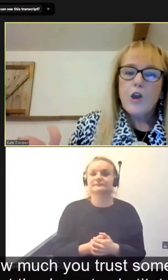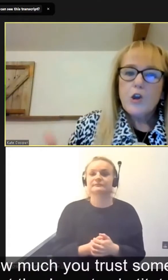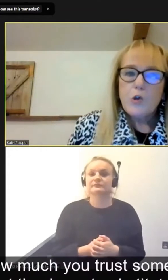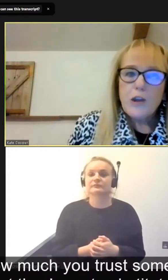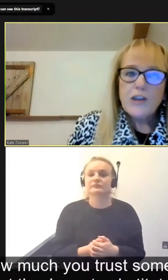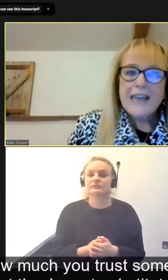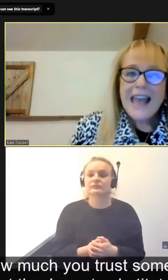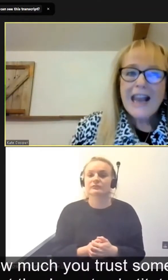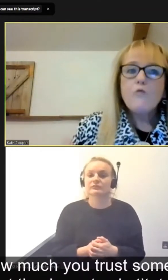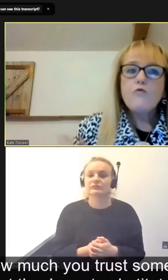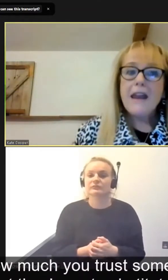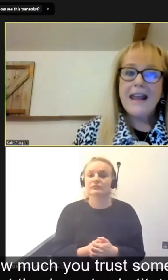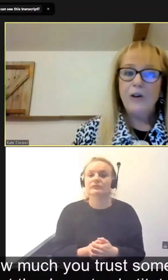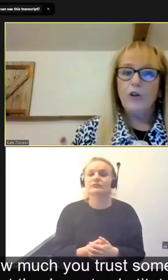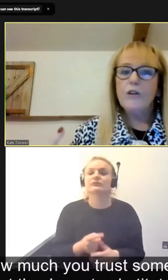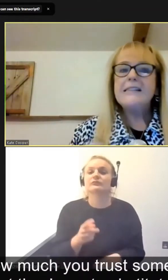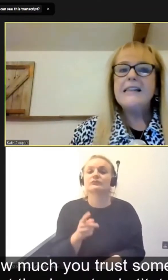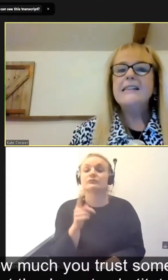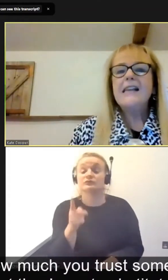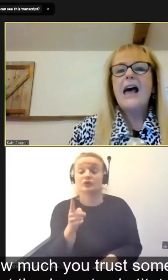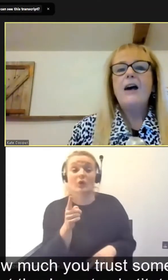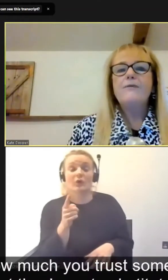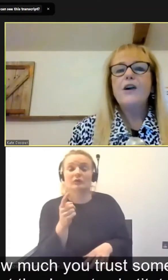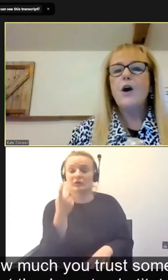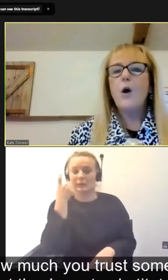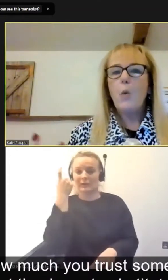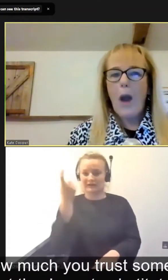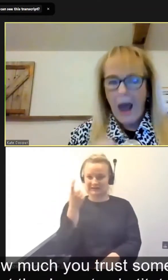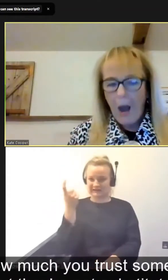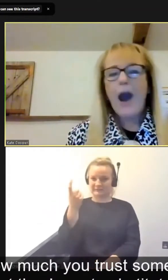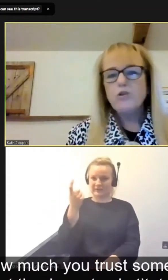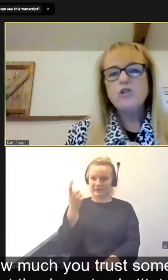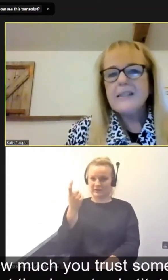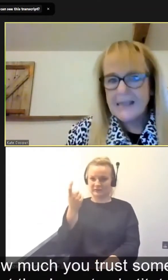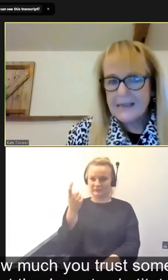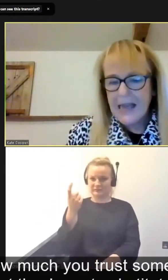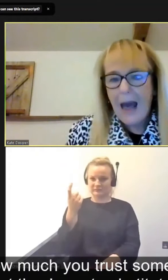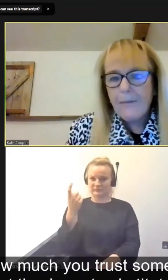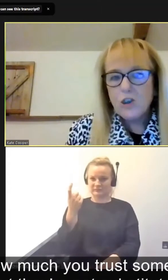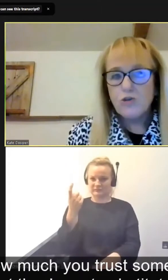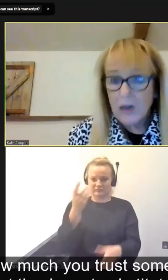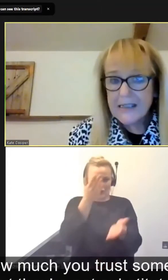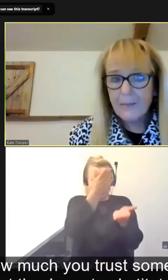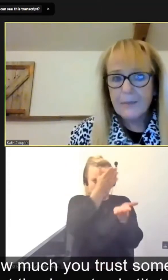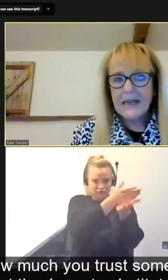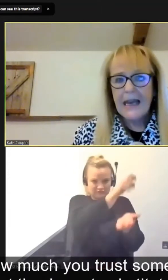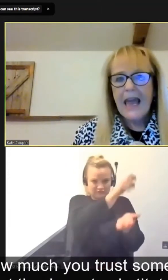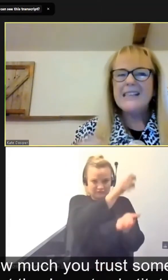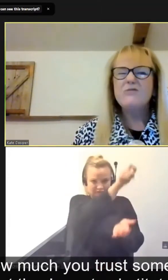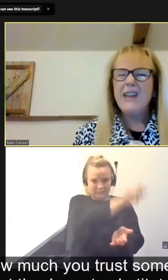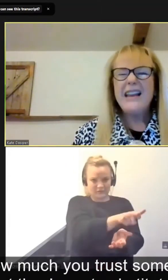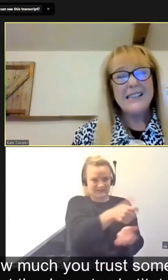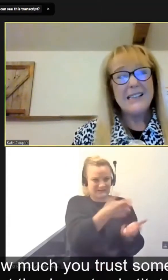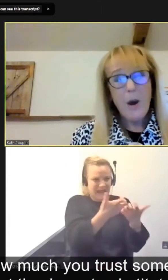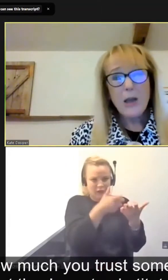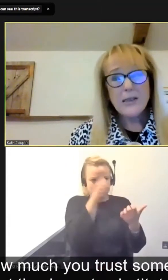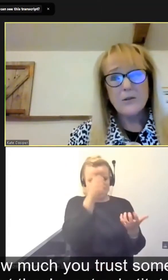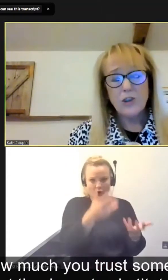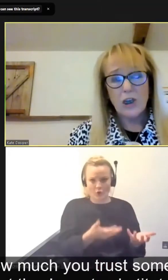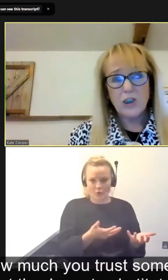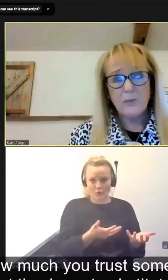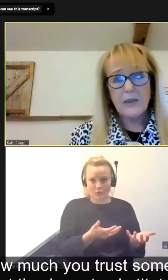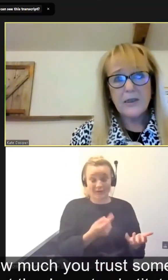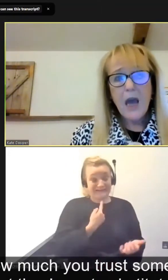So to get a real sense of how much you trust somebody is really, it's a